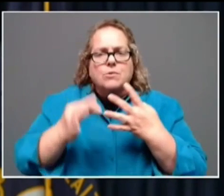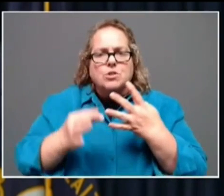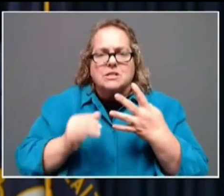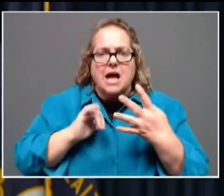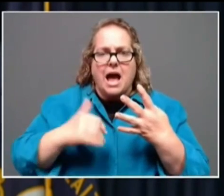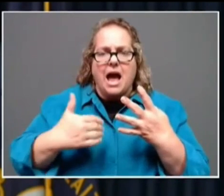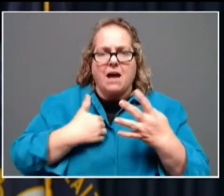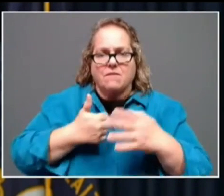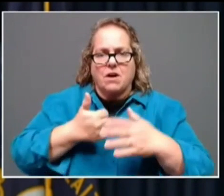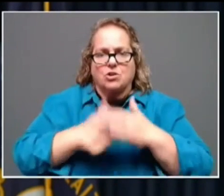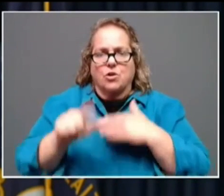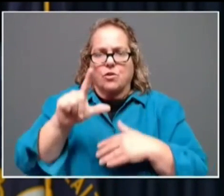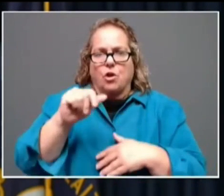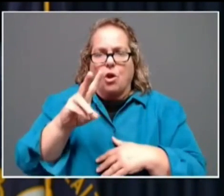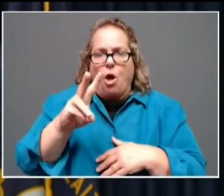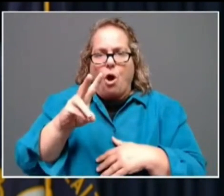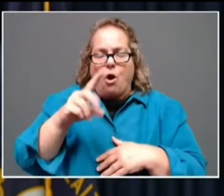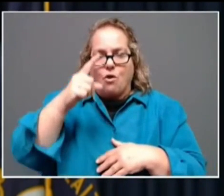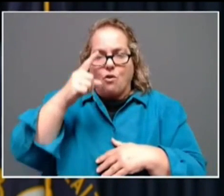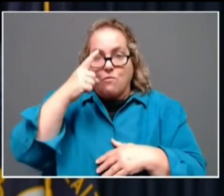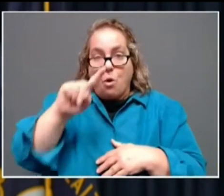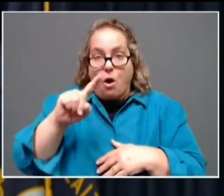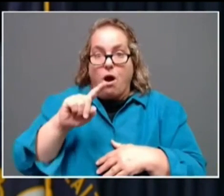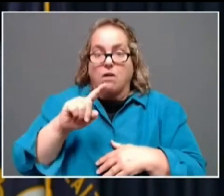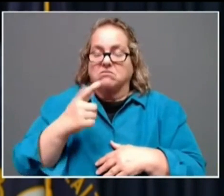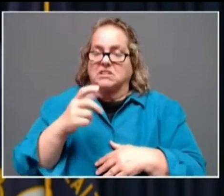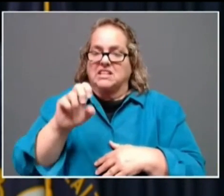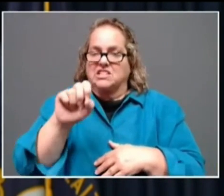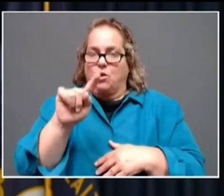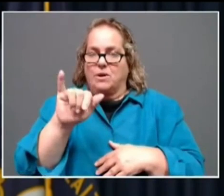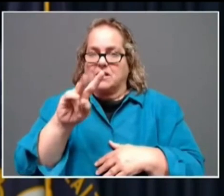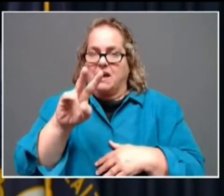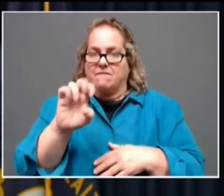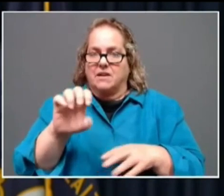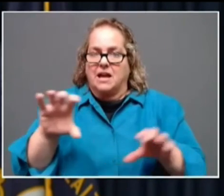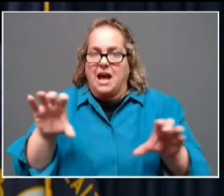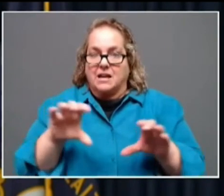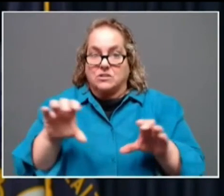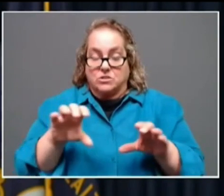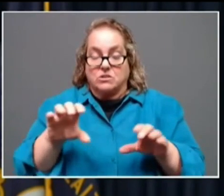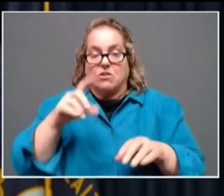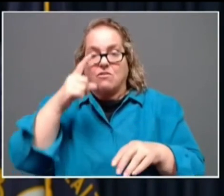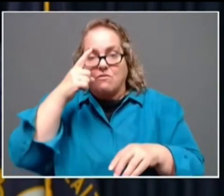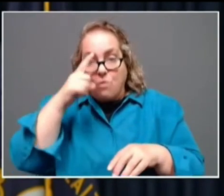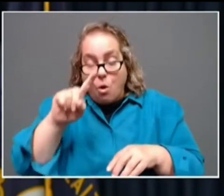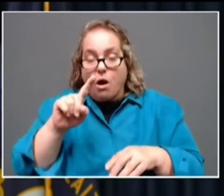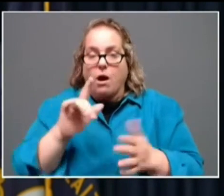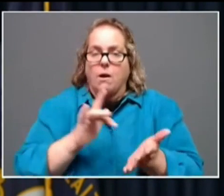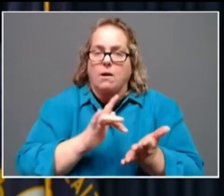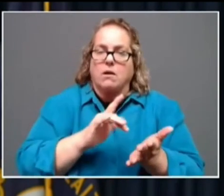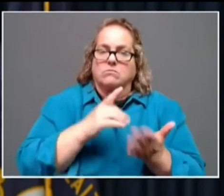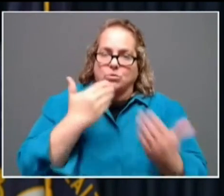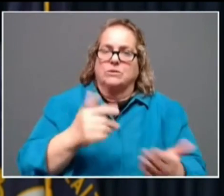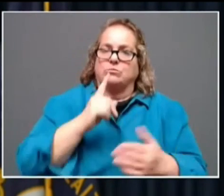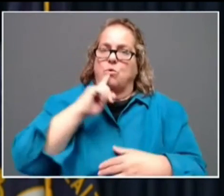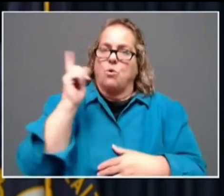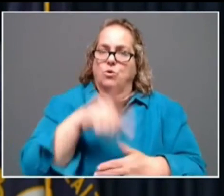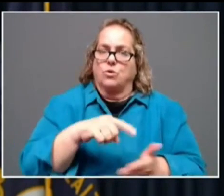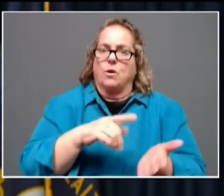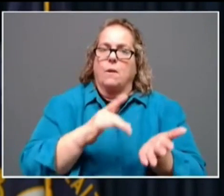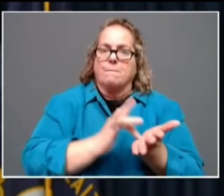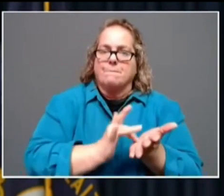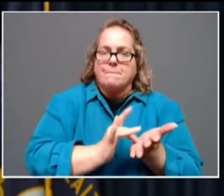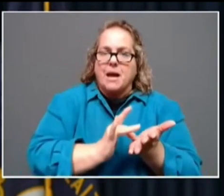medical cannabis. That's going to be some in-depth research and analysis that is going to provide, at least to me, a framework